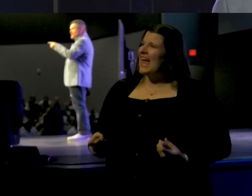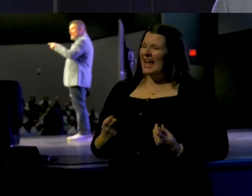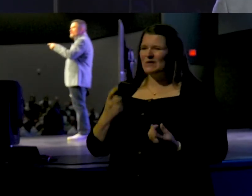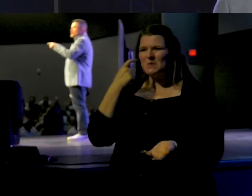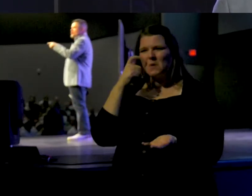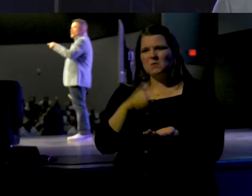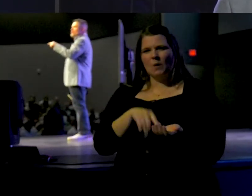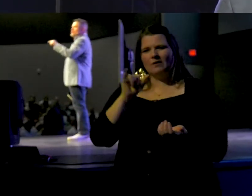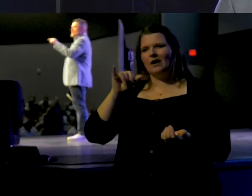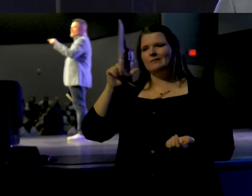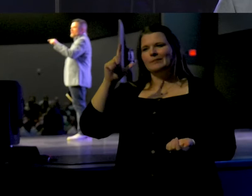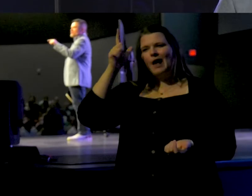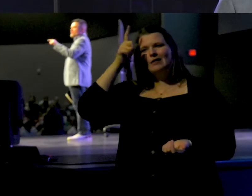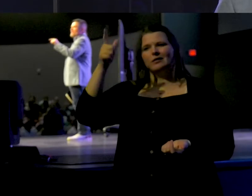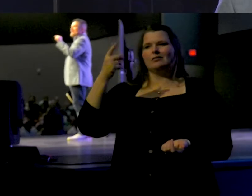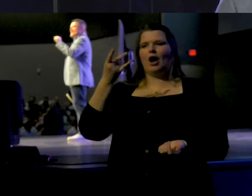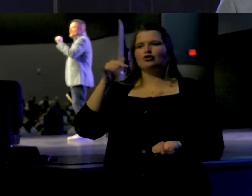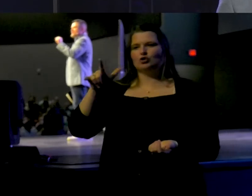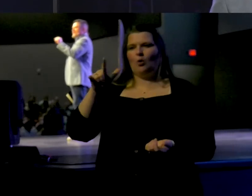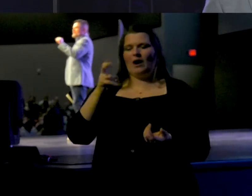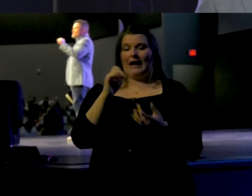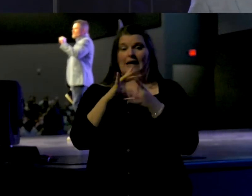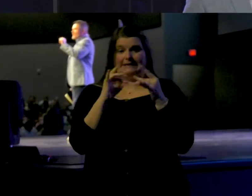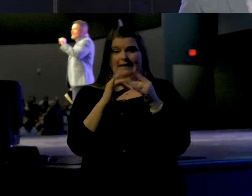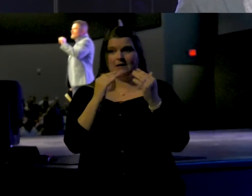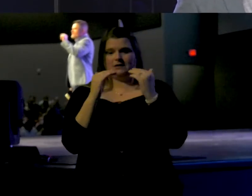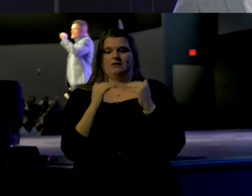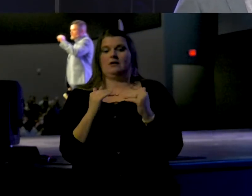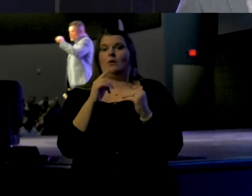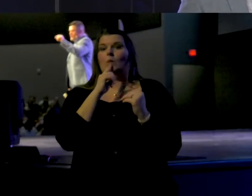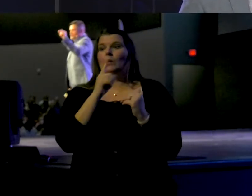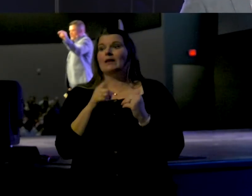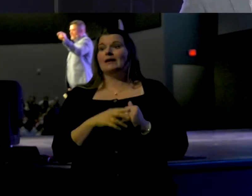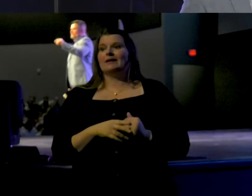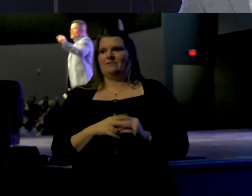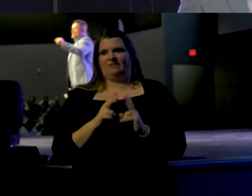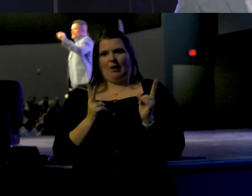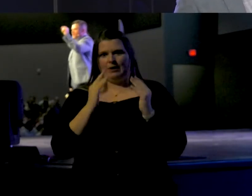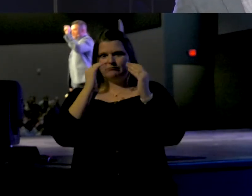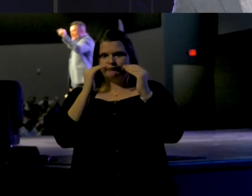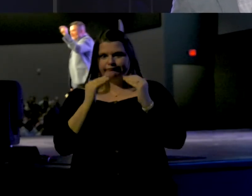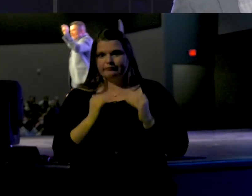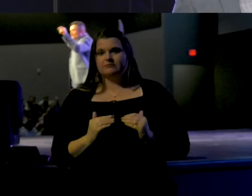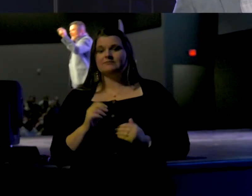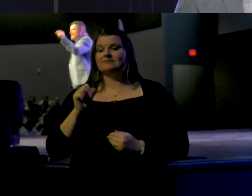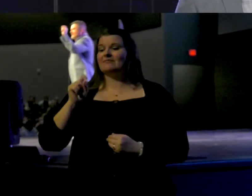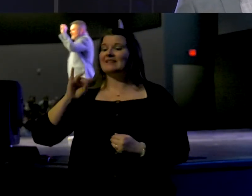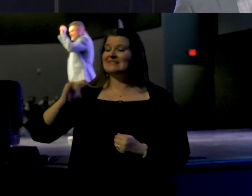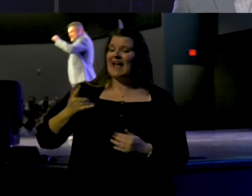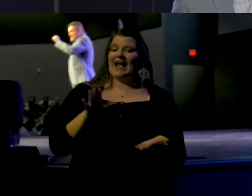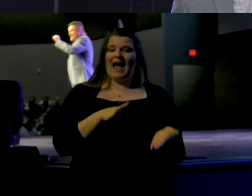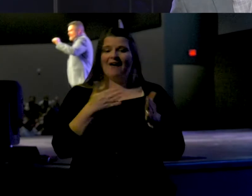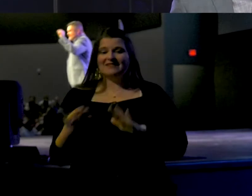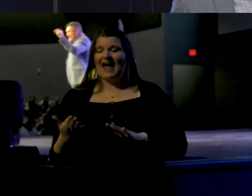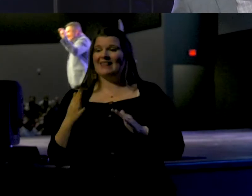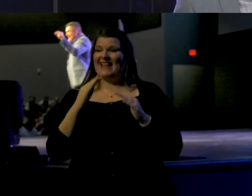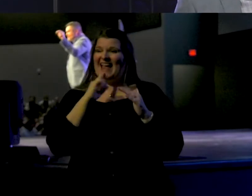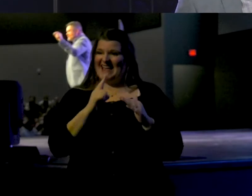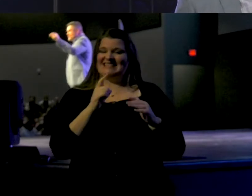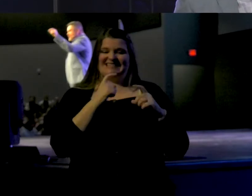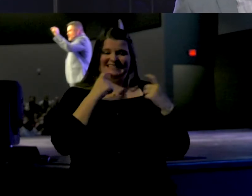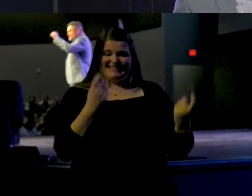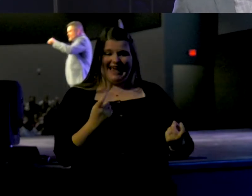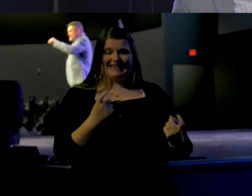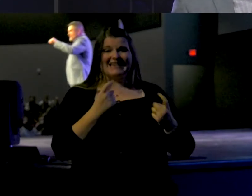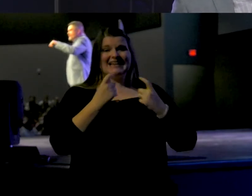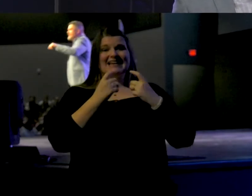logical transition. He says, very sequentially, the sting of death is sin. Death